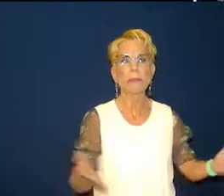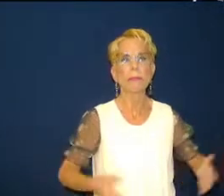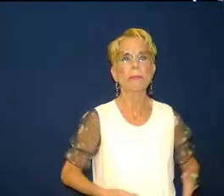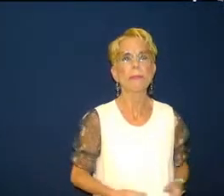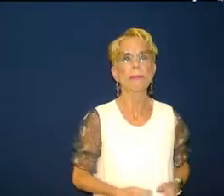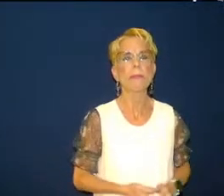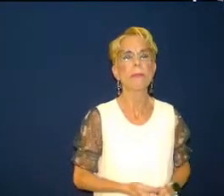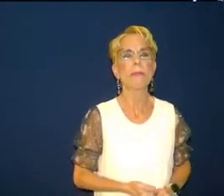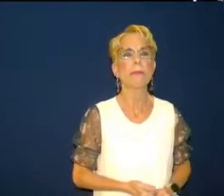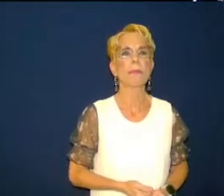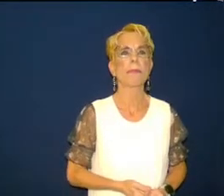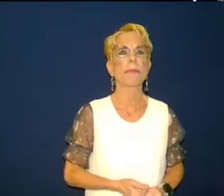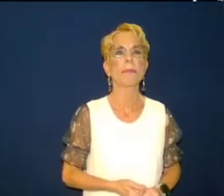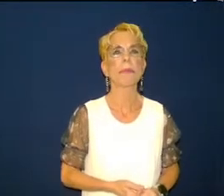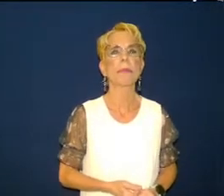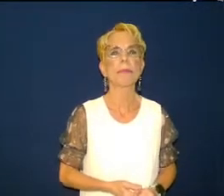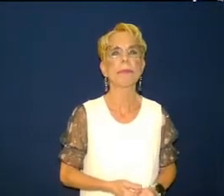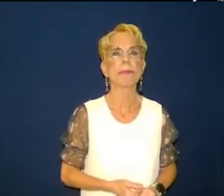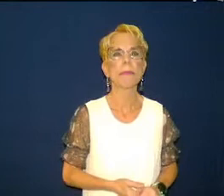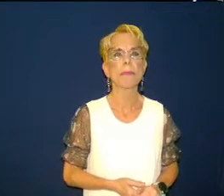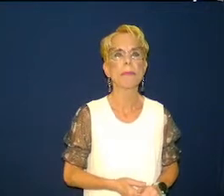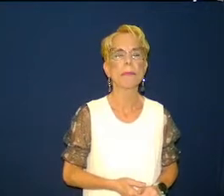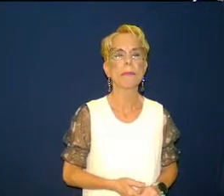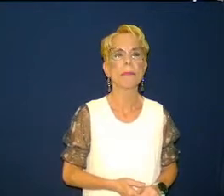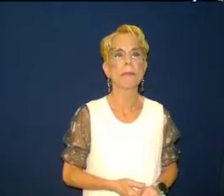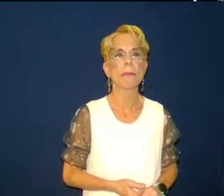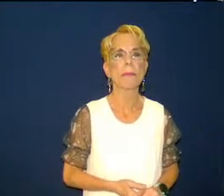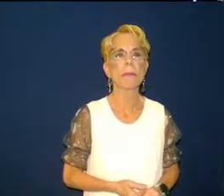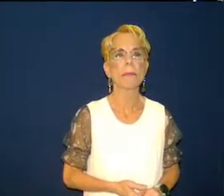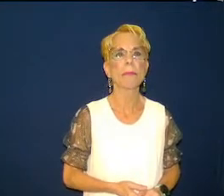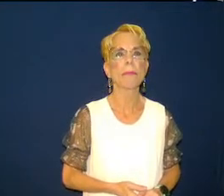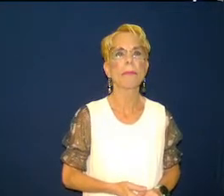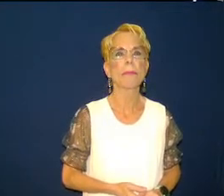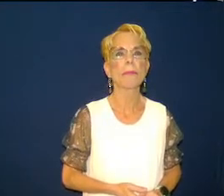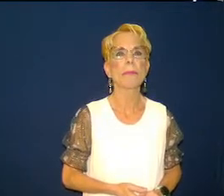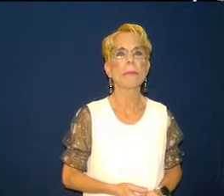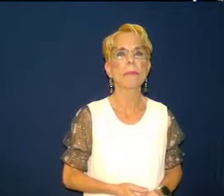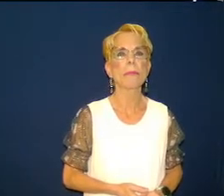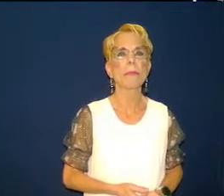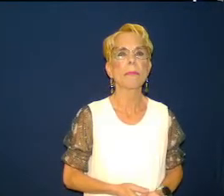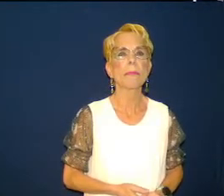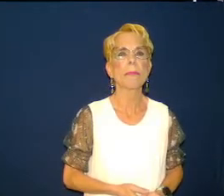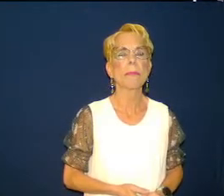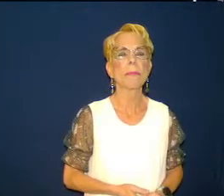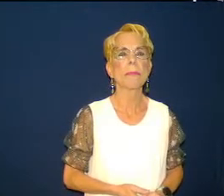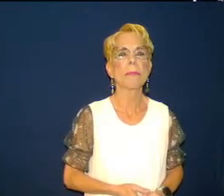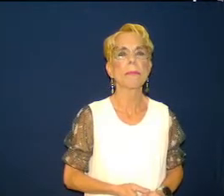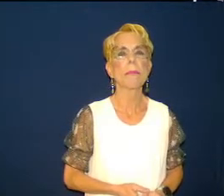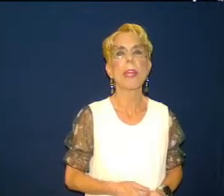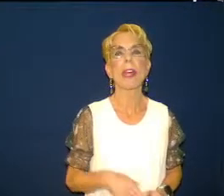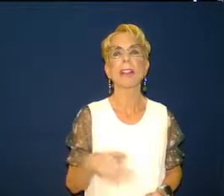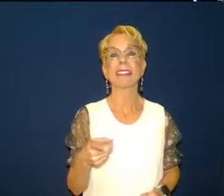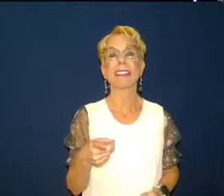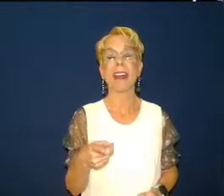stating that because the church was dead it was everyone's duty to give it a decent christian burial